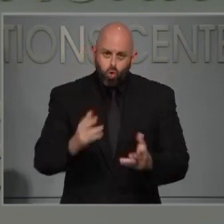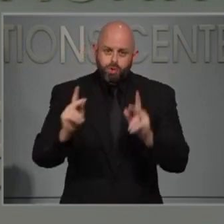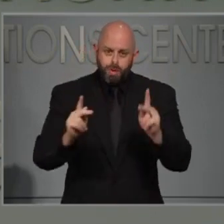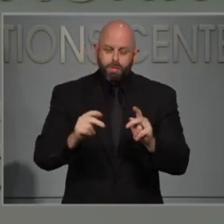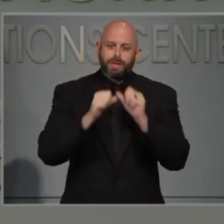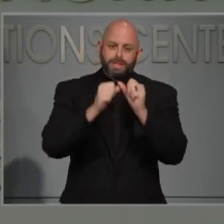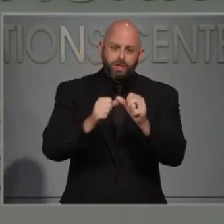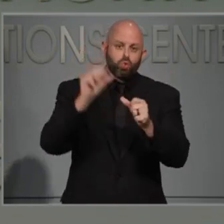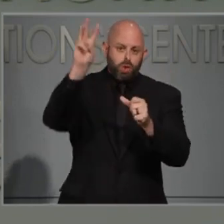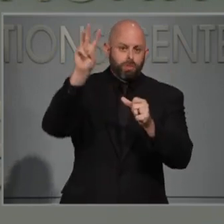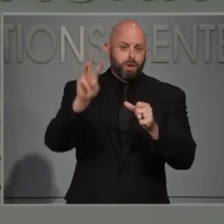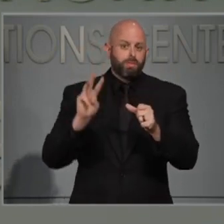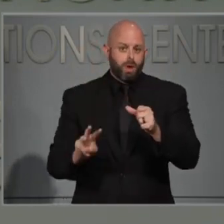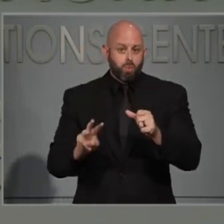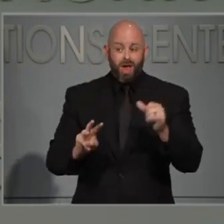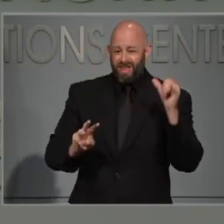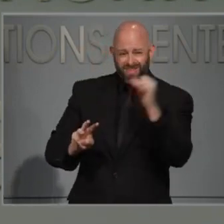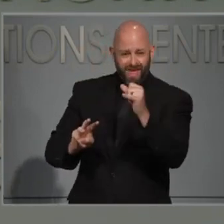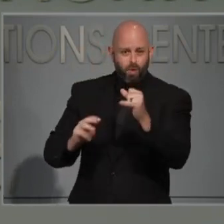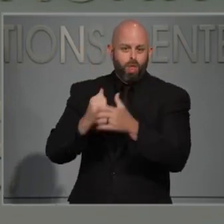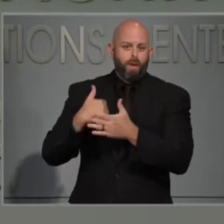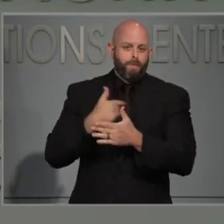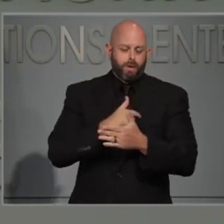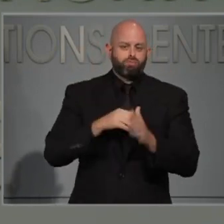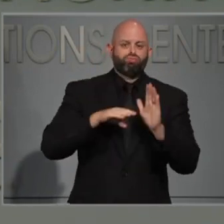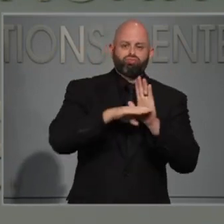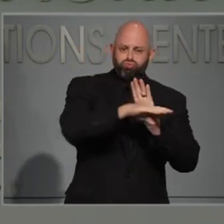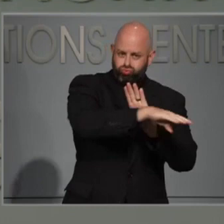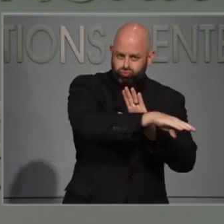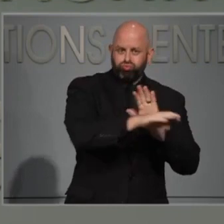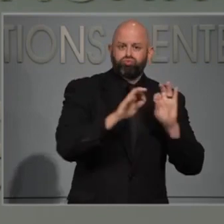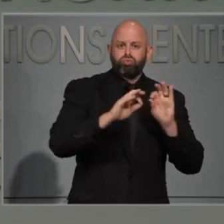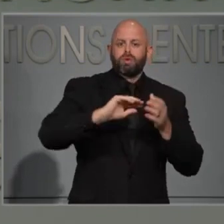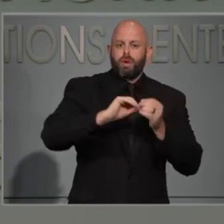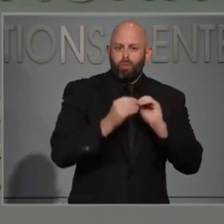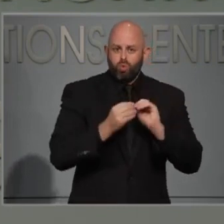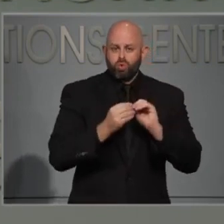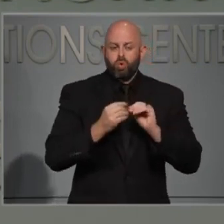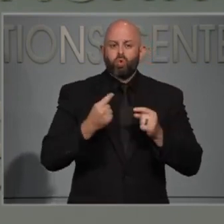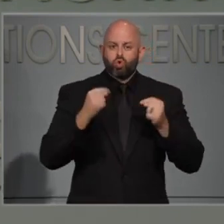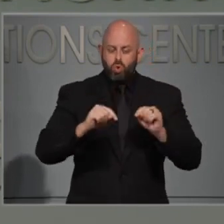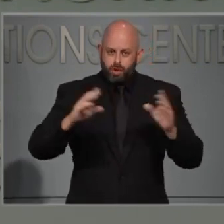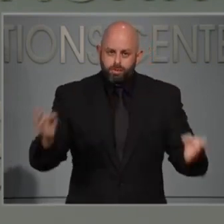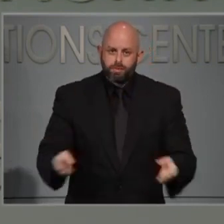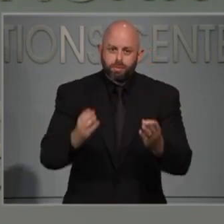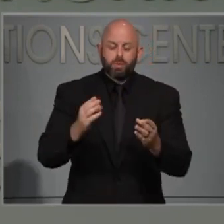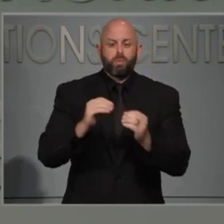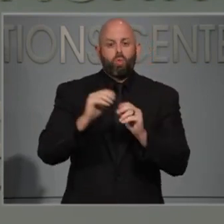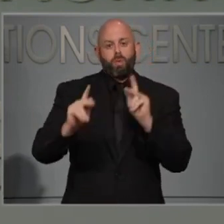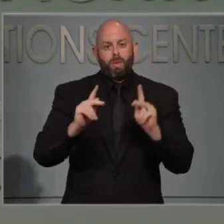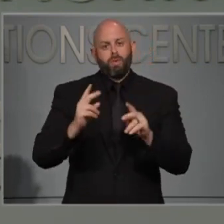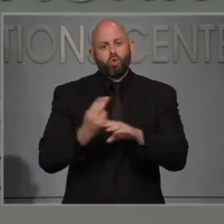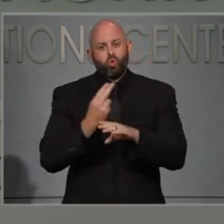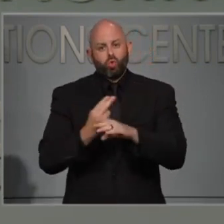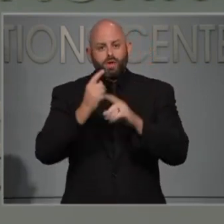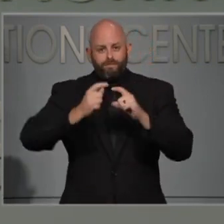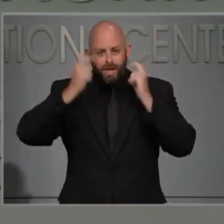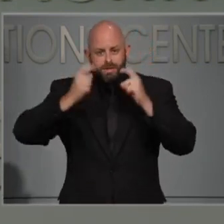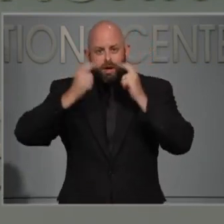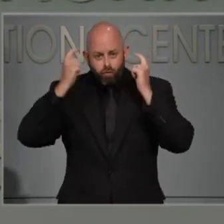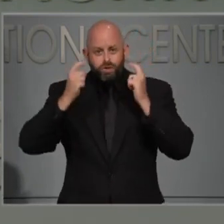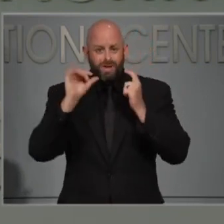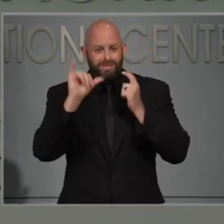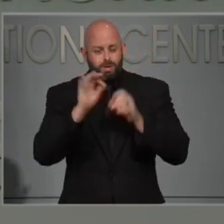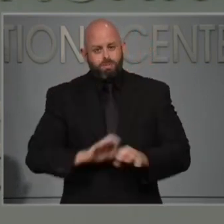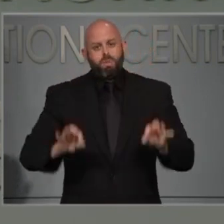do the three W's. We're looking at trying to get more people to use face coverings. We